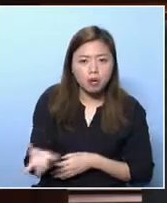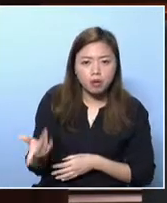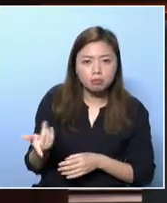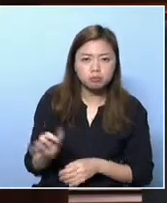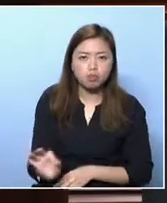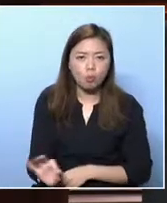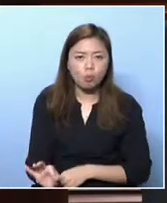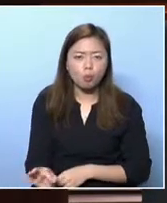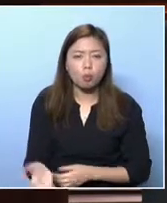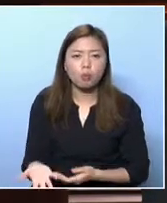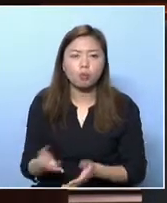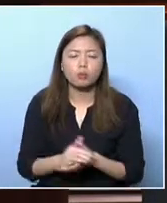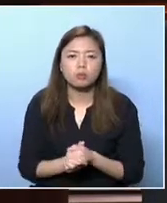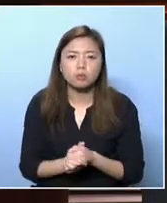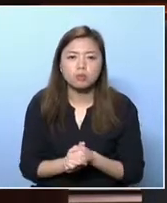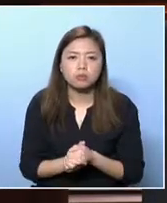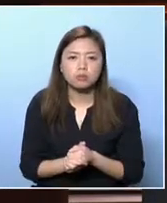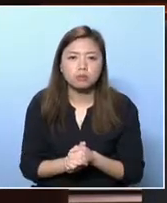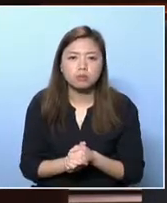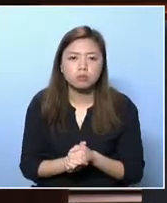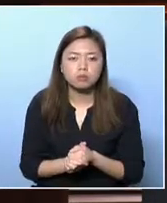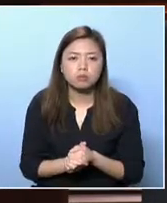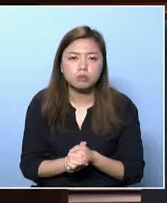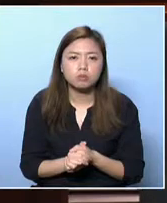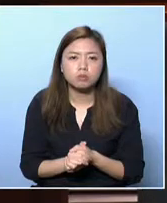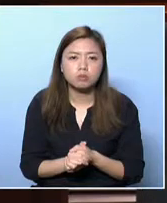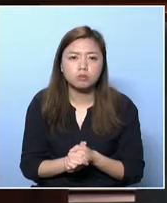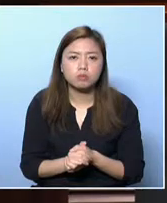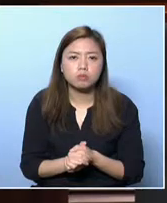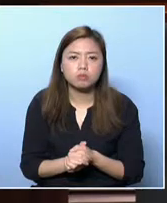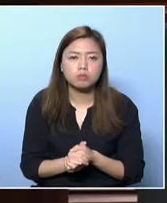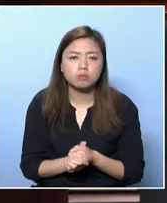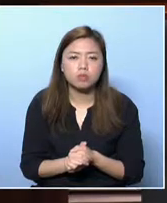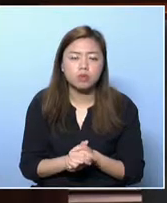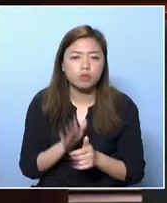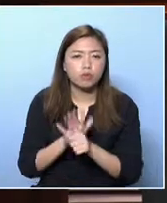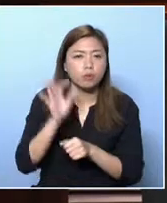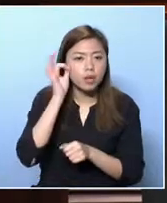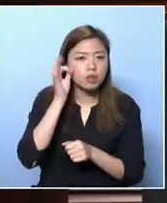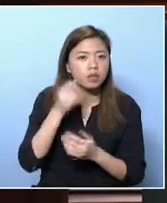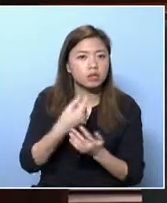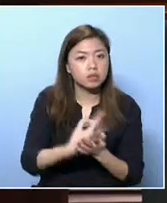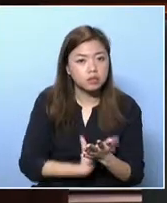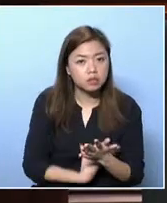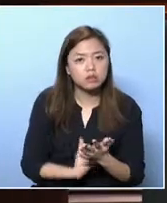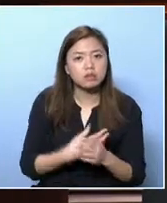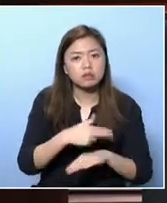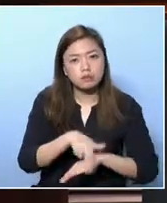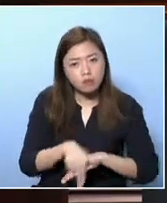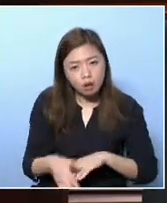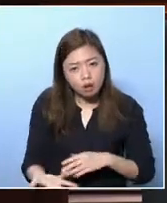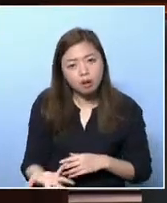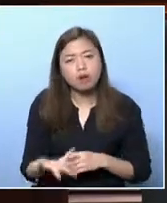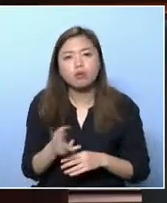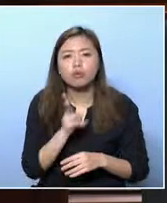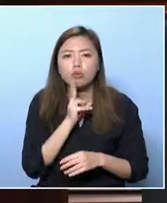especially those services that fall under the poverty alleviating measures, such as student finance assistance, public rental housing, working